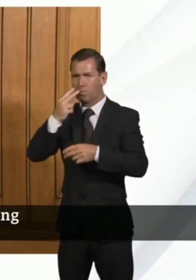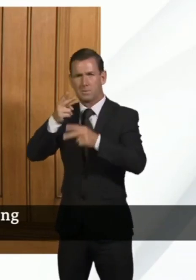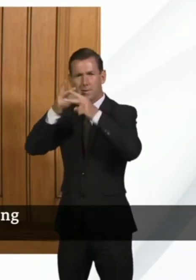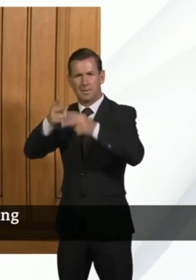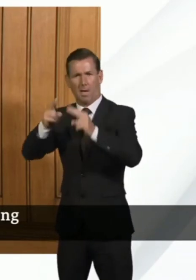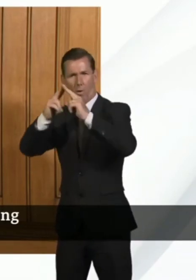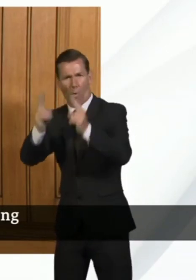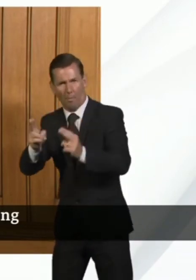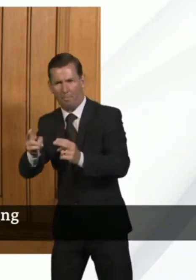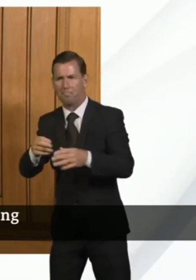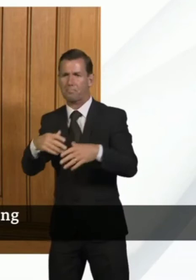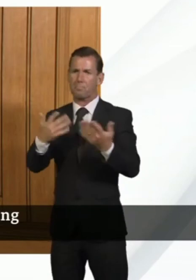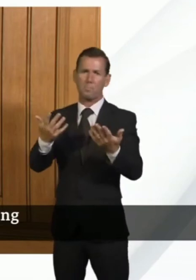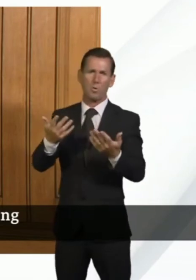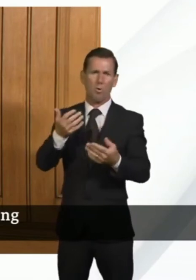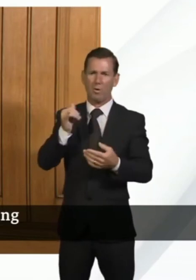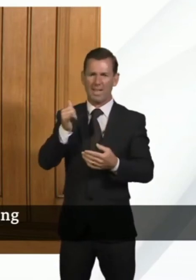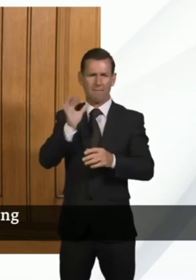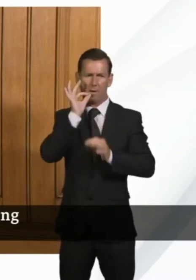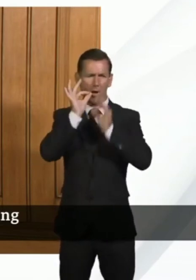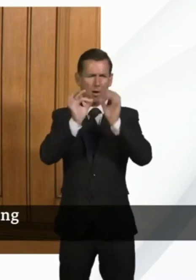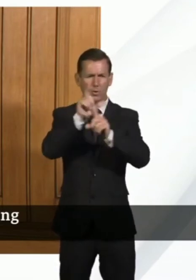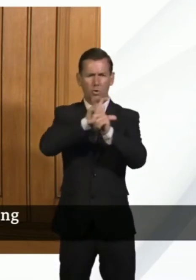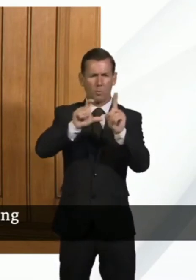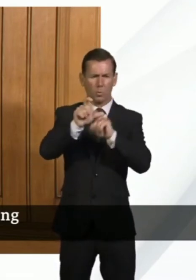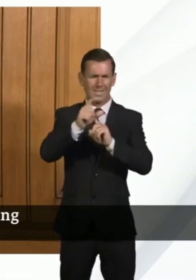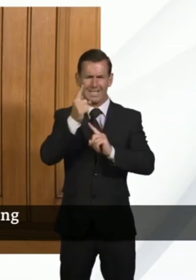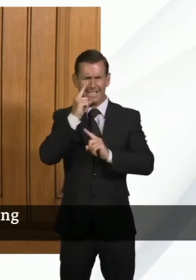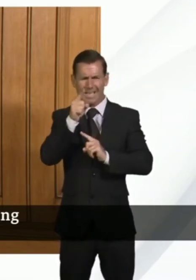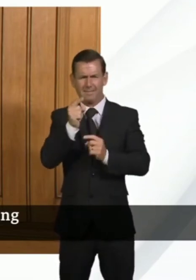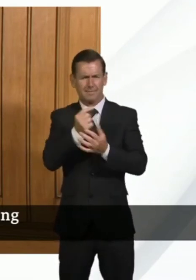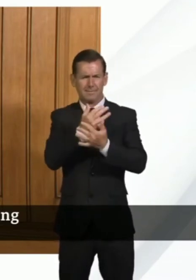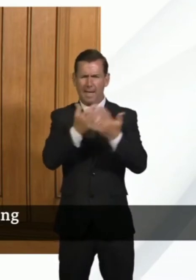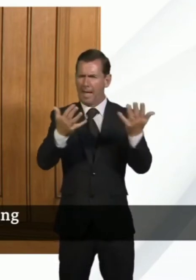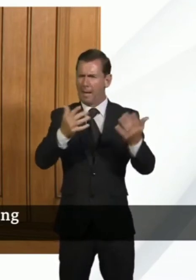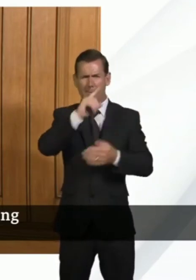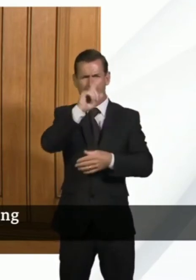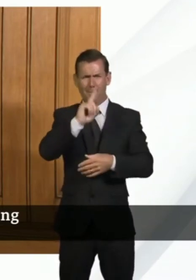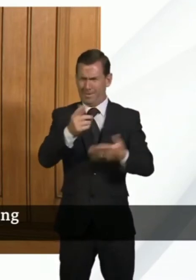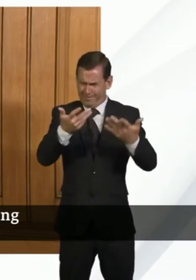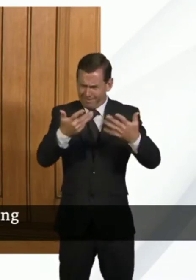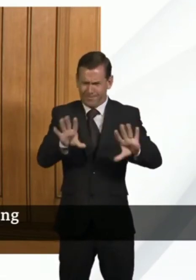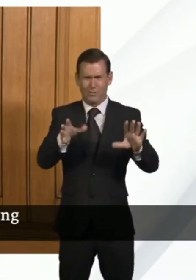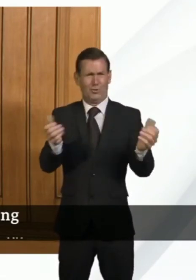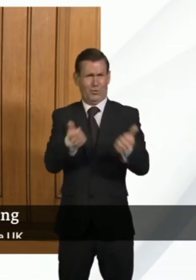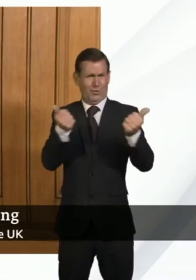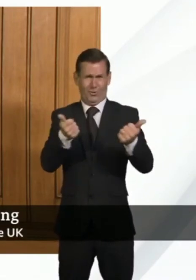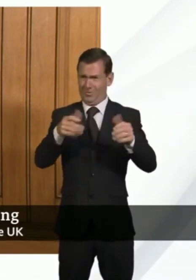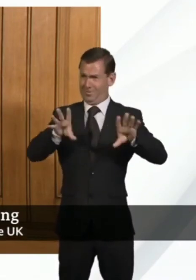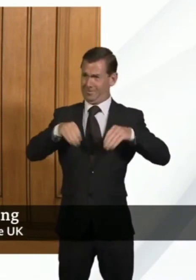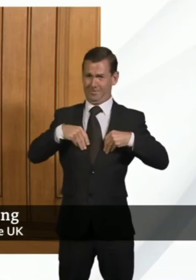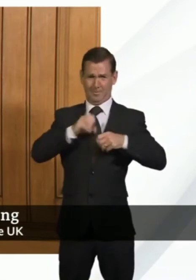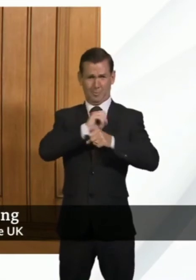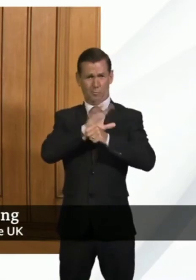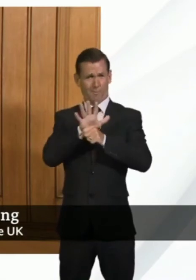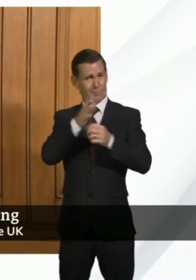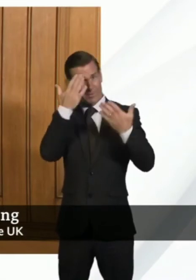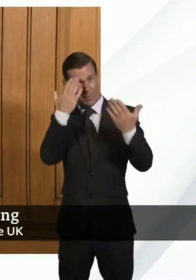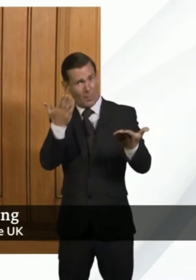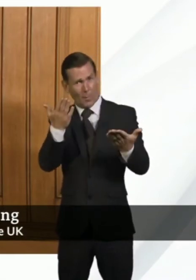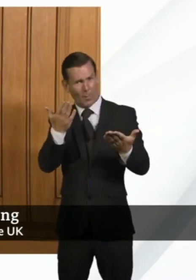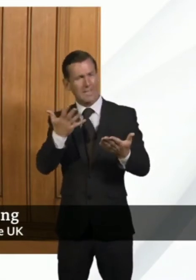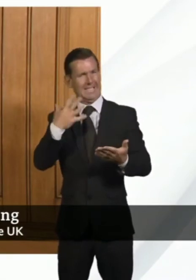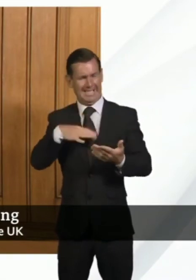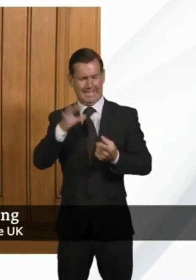community so that we get some information on how many people in the population may have been infected by the virus